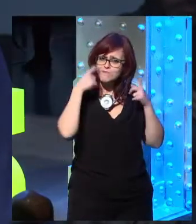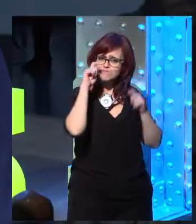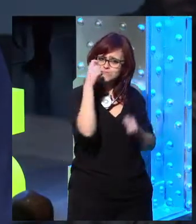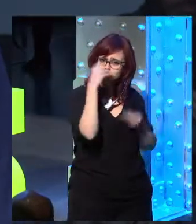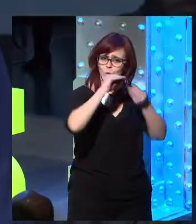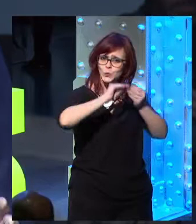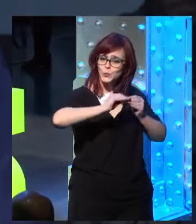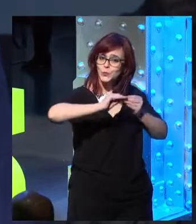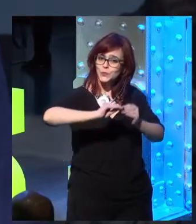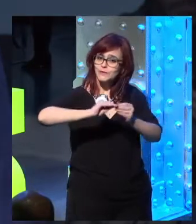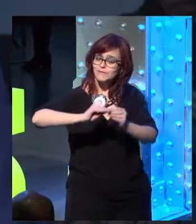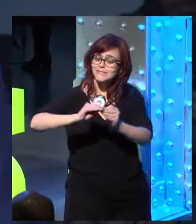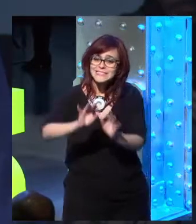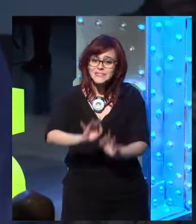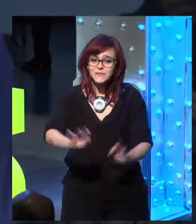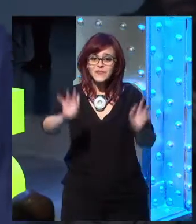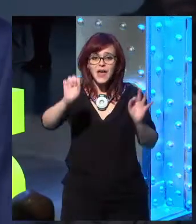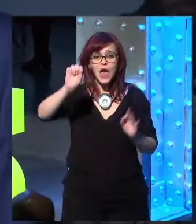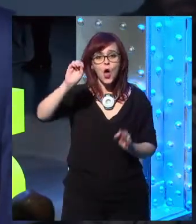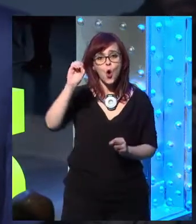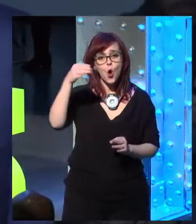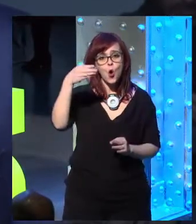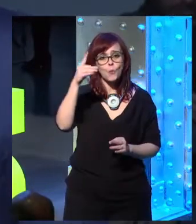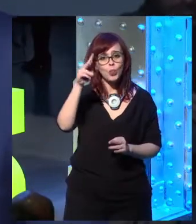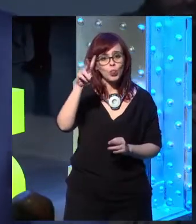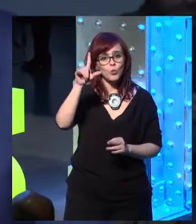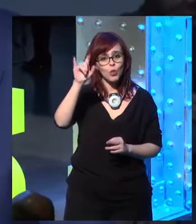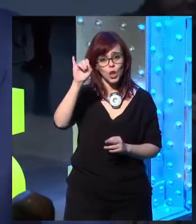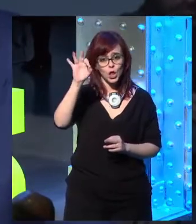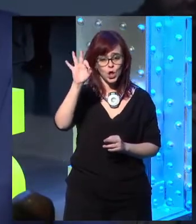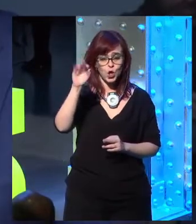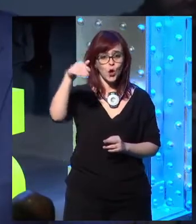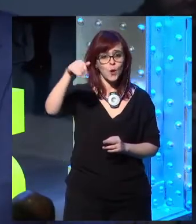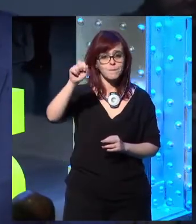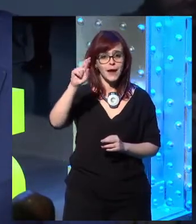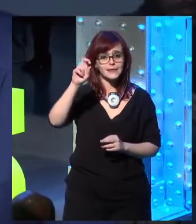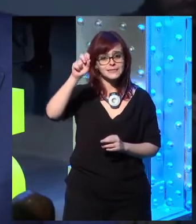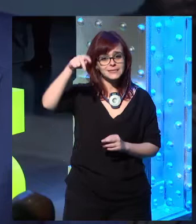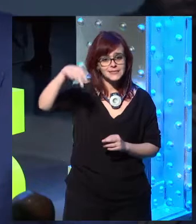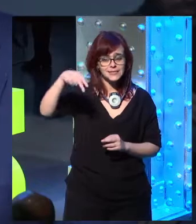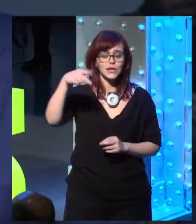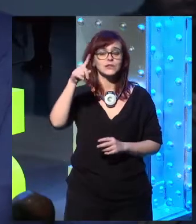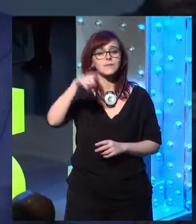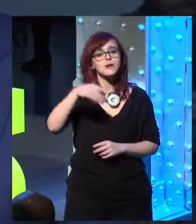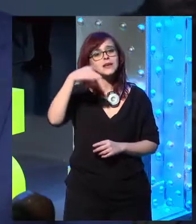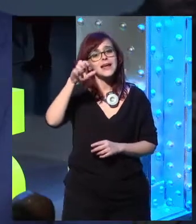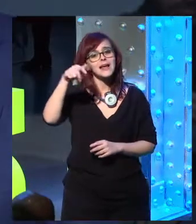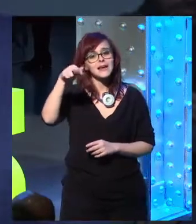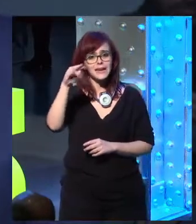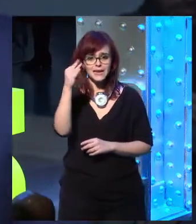fruitful and long history of TELUS, especially of Julio Martín, who is with us, Enrique Bustamante.